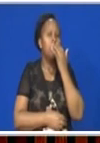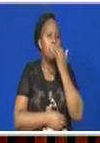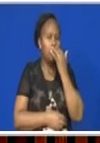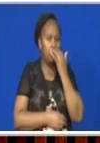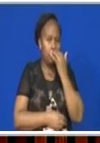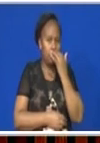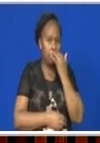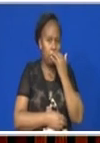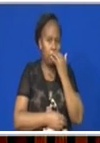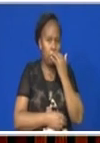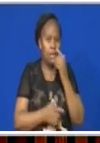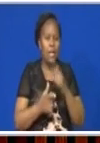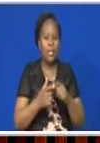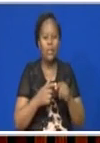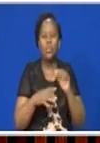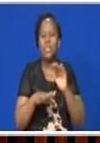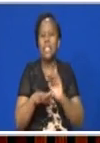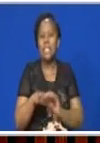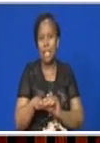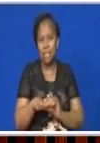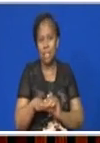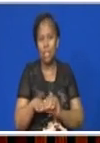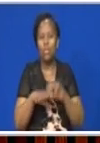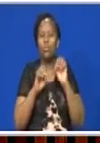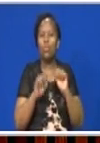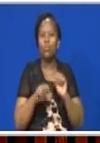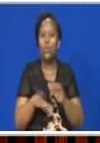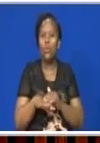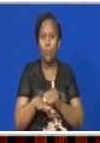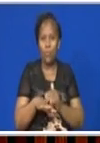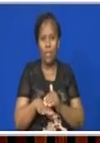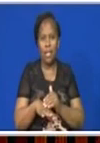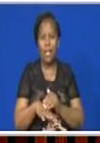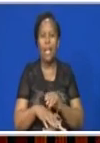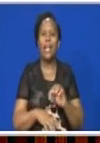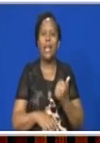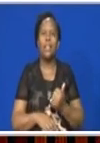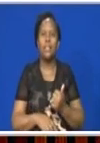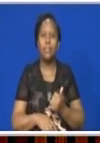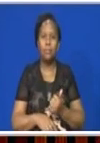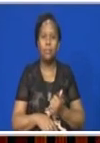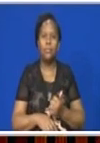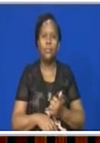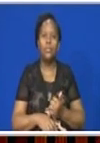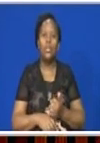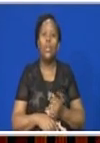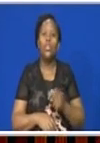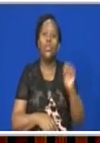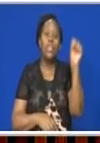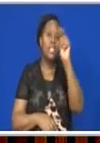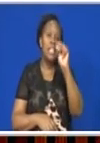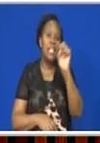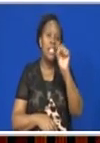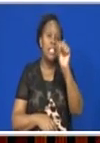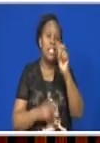you are supposed to touch so that you can feel and others. So those senses are very,